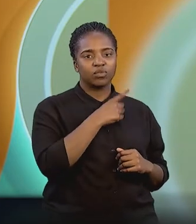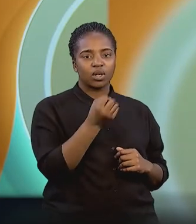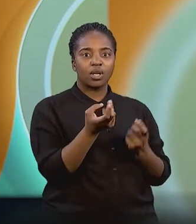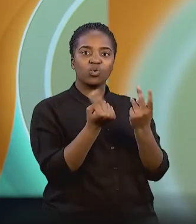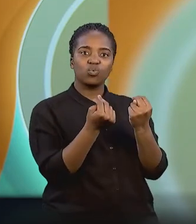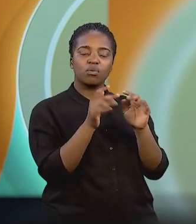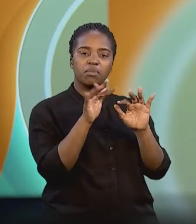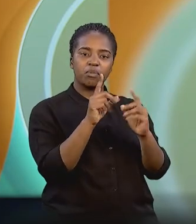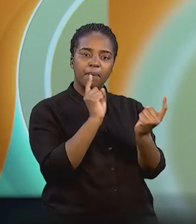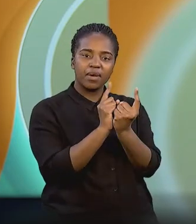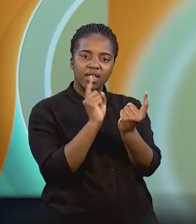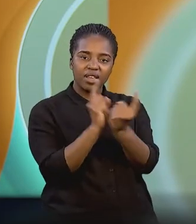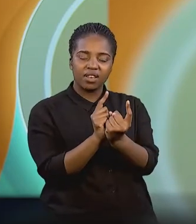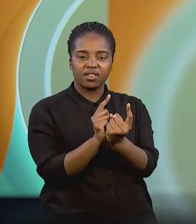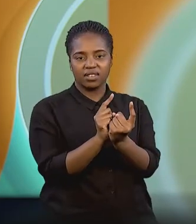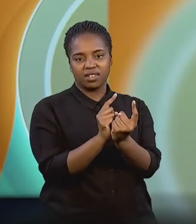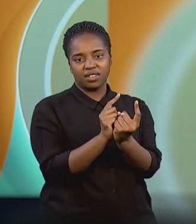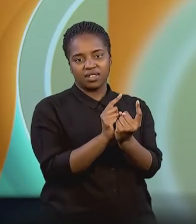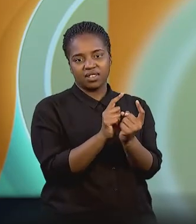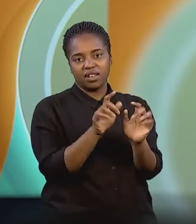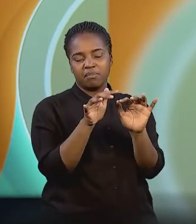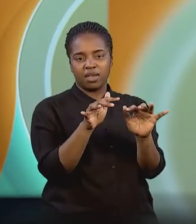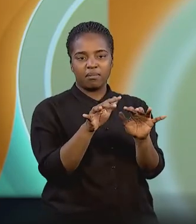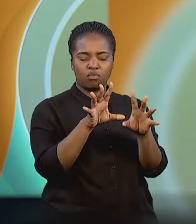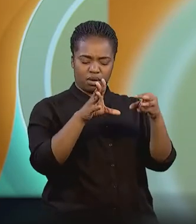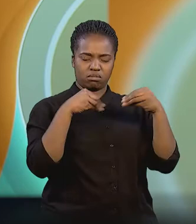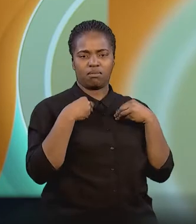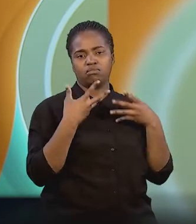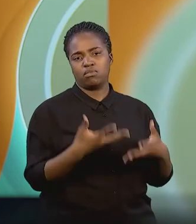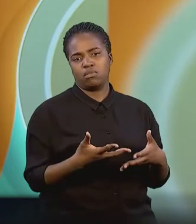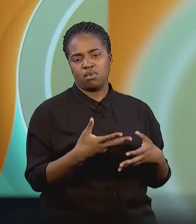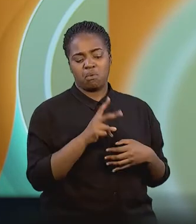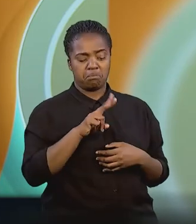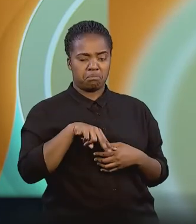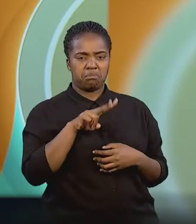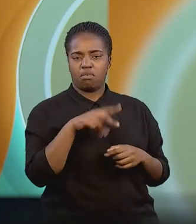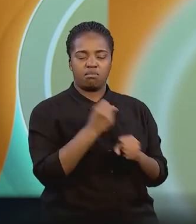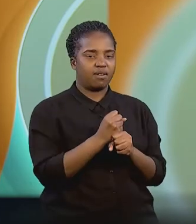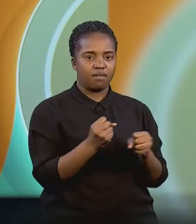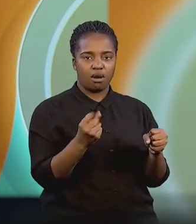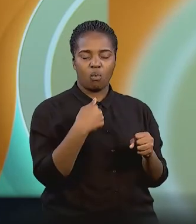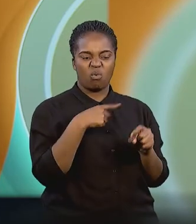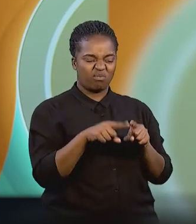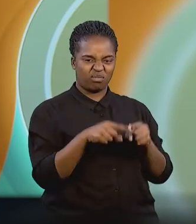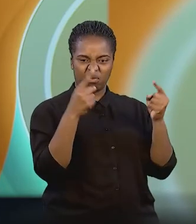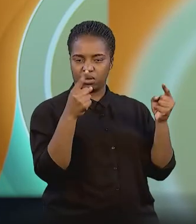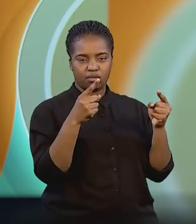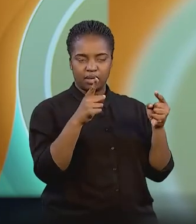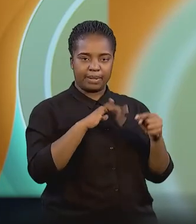meet new people, and people actually accept you for who you are. They don't look down on you, are you different?